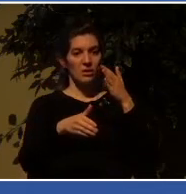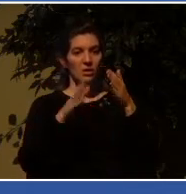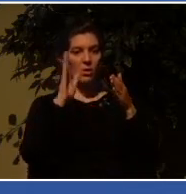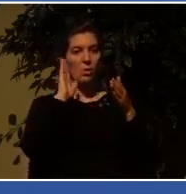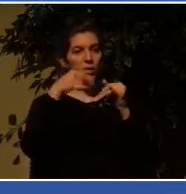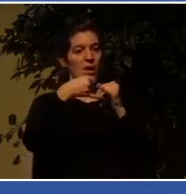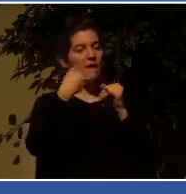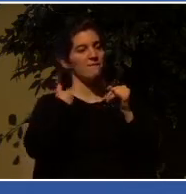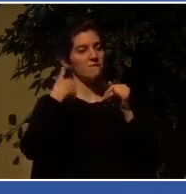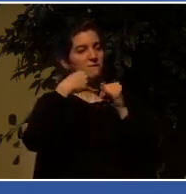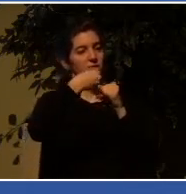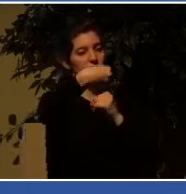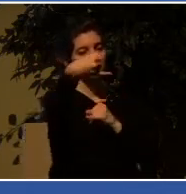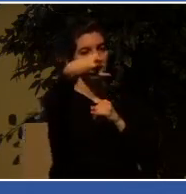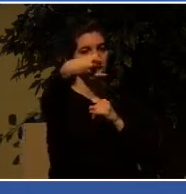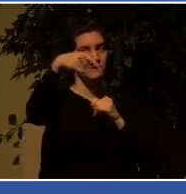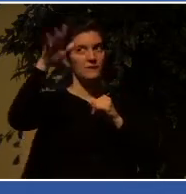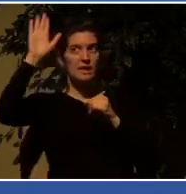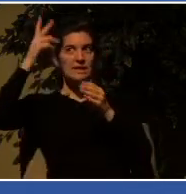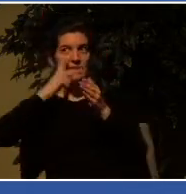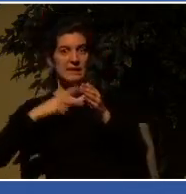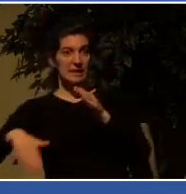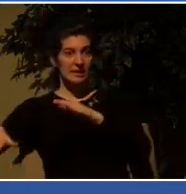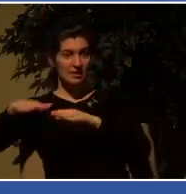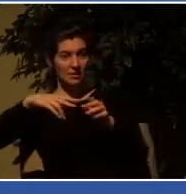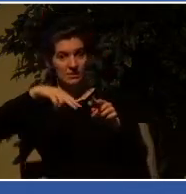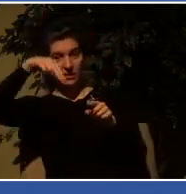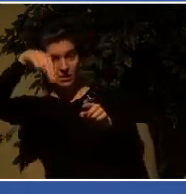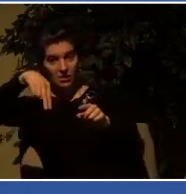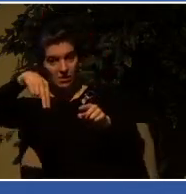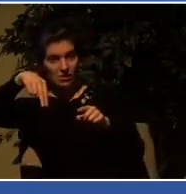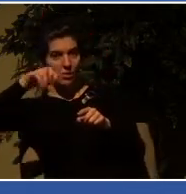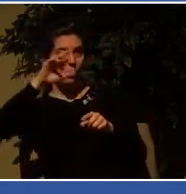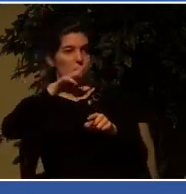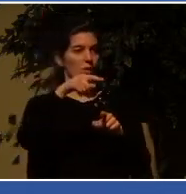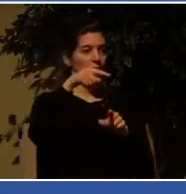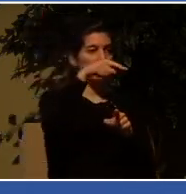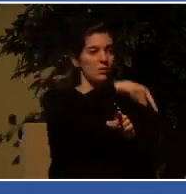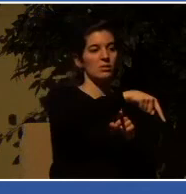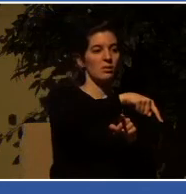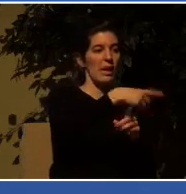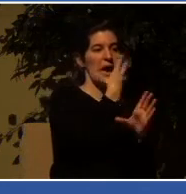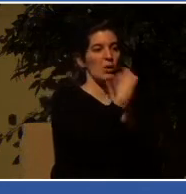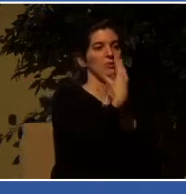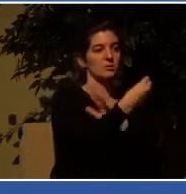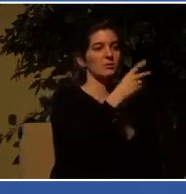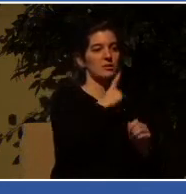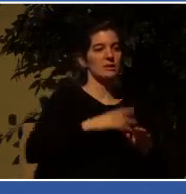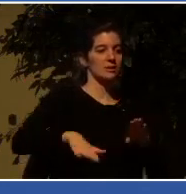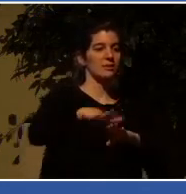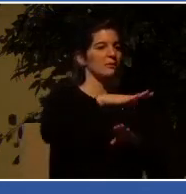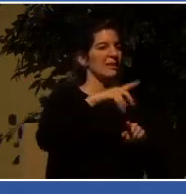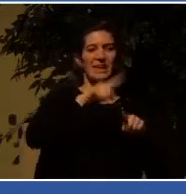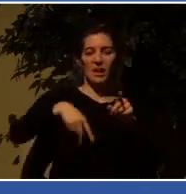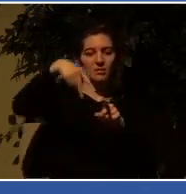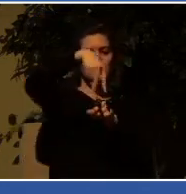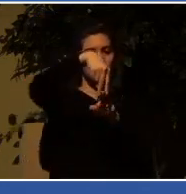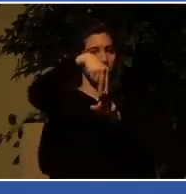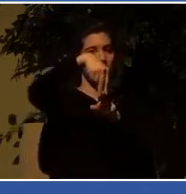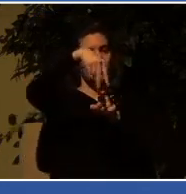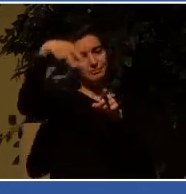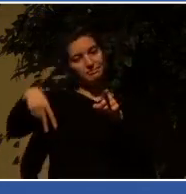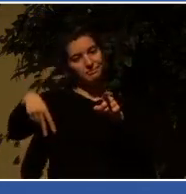excluded from the presence of God. There is no middle ground. The gospel is inherently